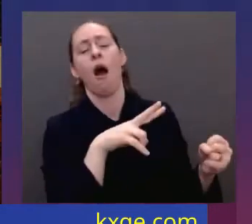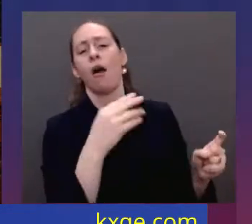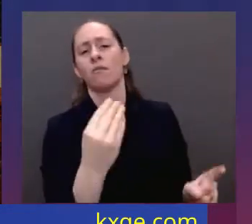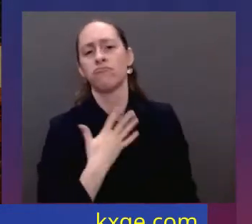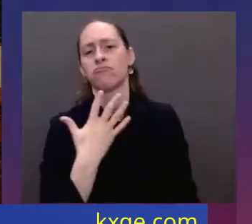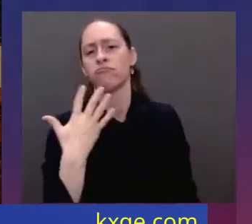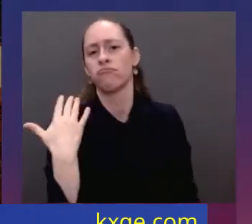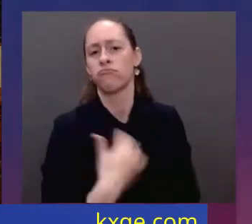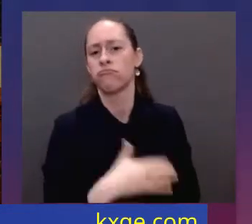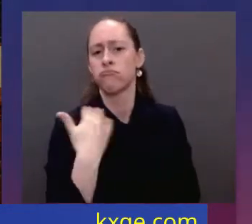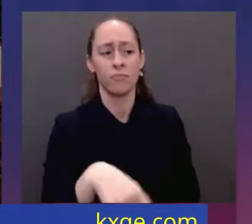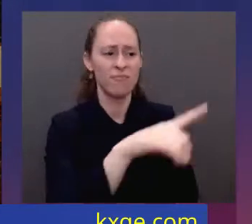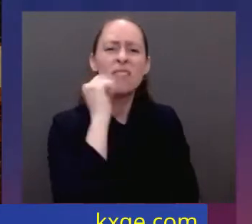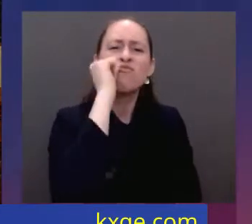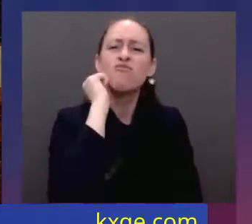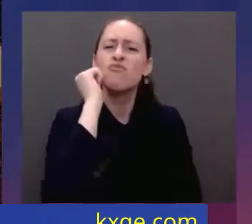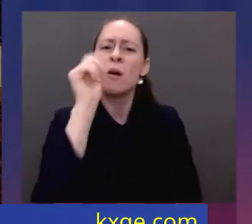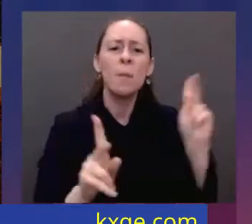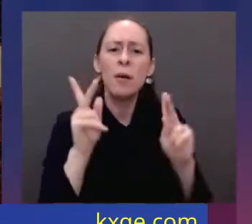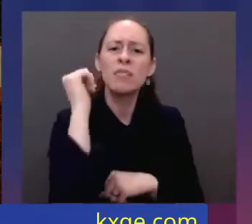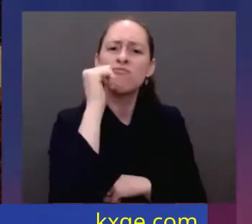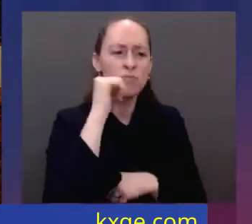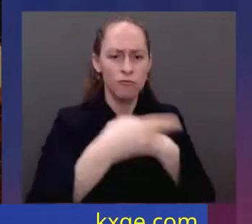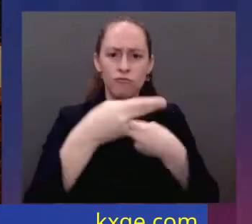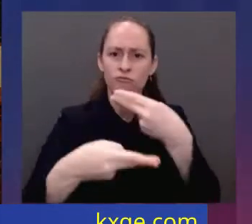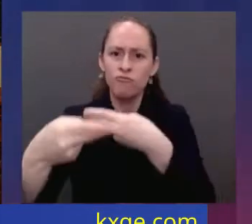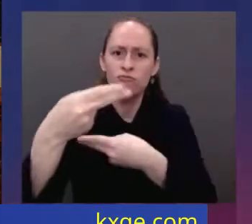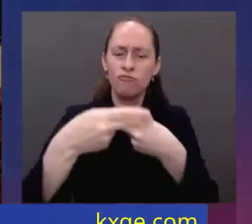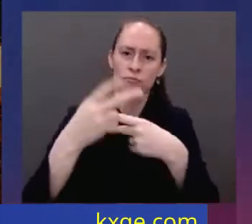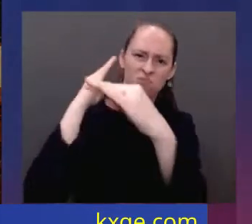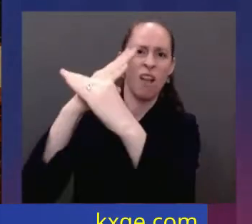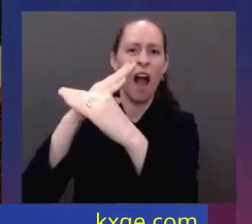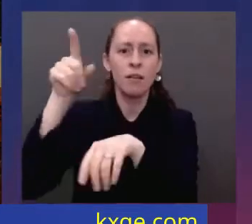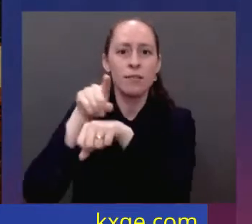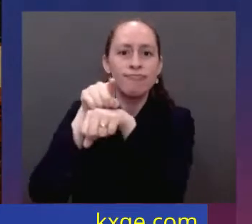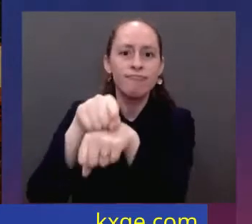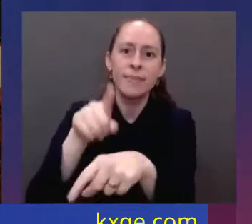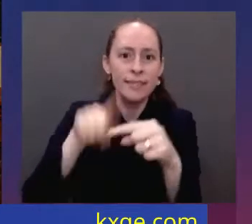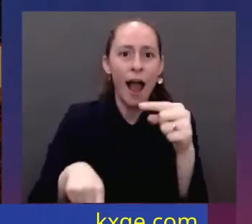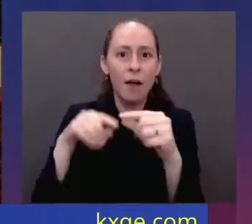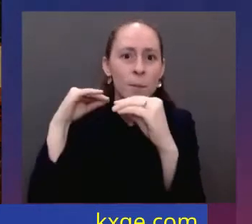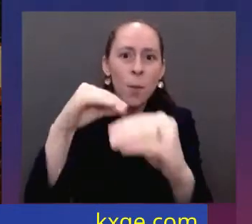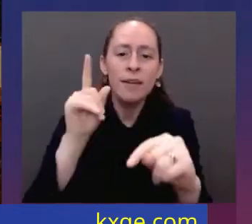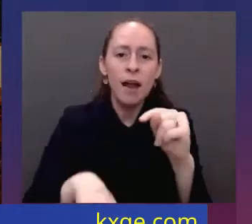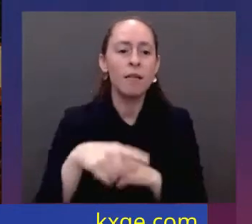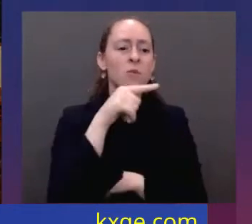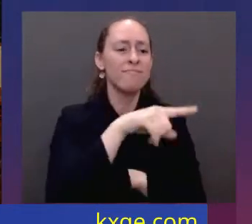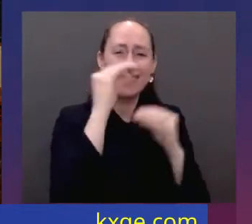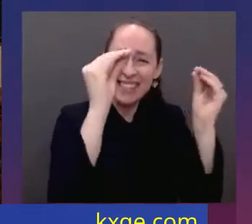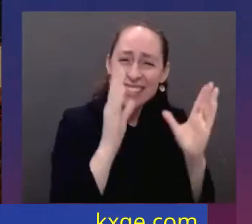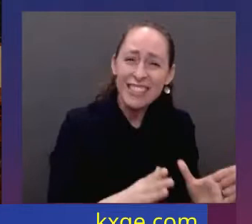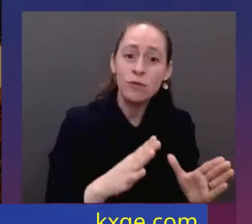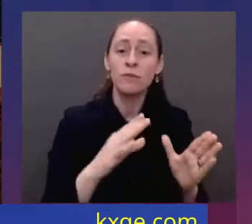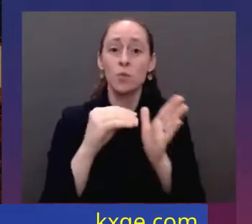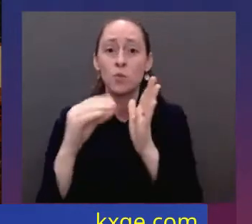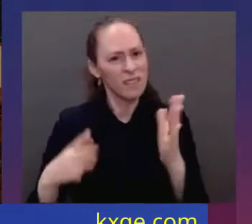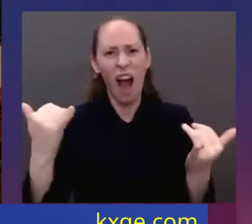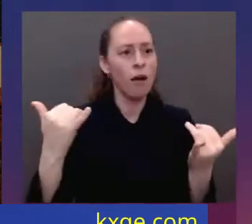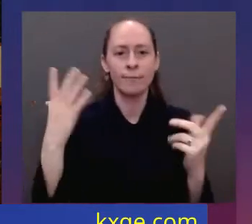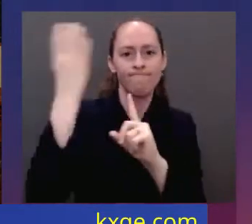Everyone, from students to retirees to teachers, turned soldiers, defending their homeland. And in this struggle, President Zelensky said in his speech to the European Parliament,